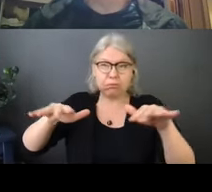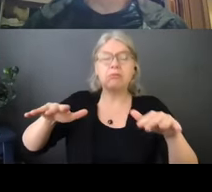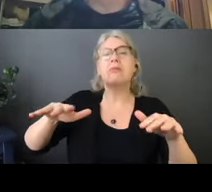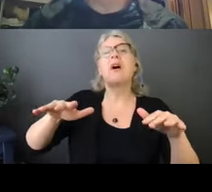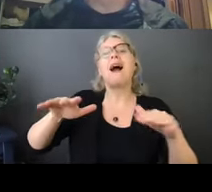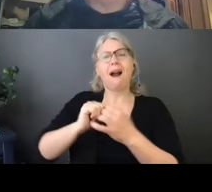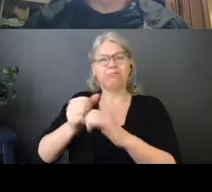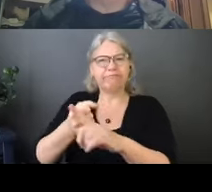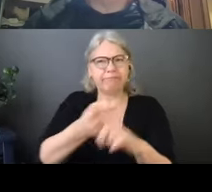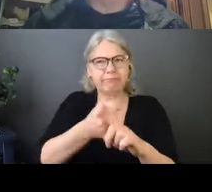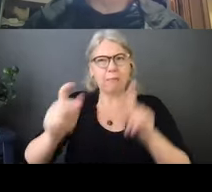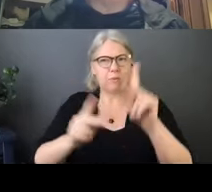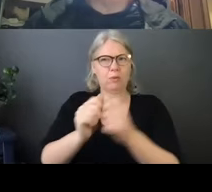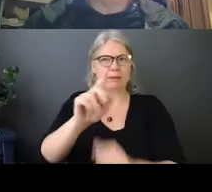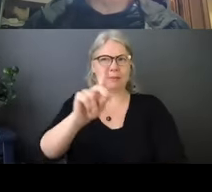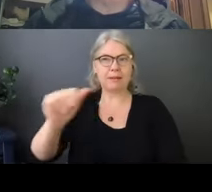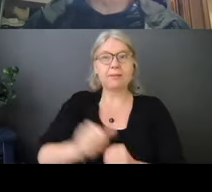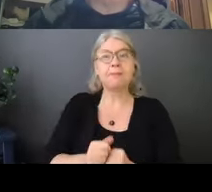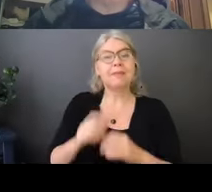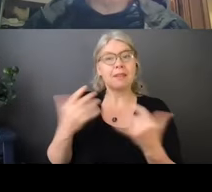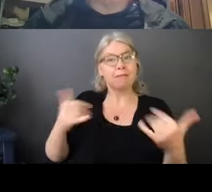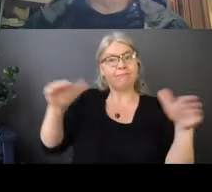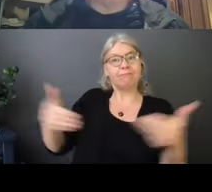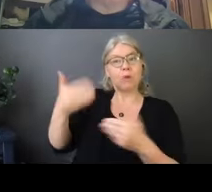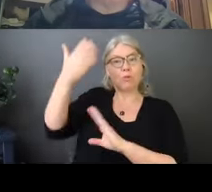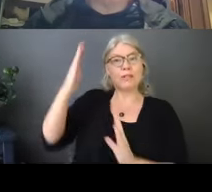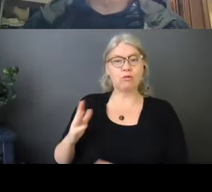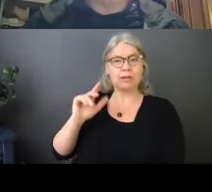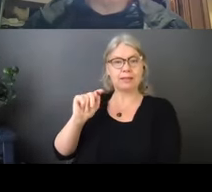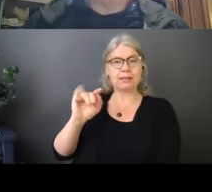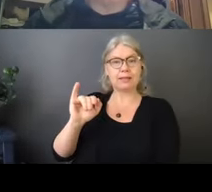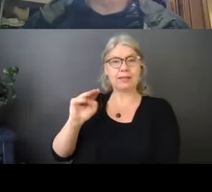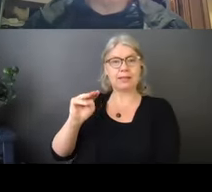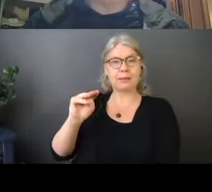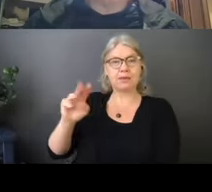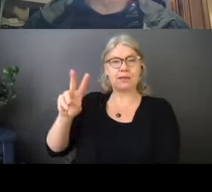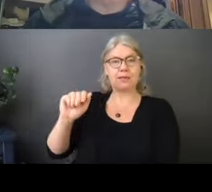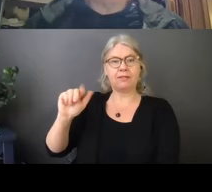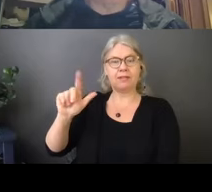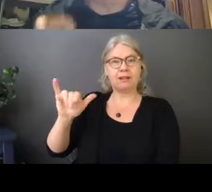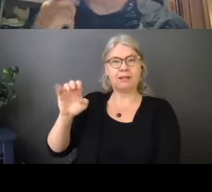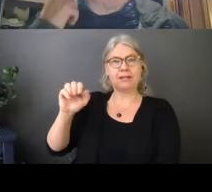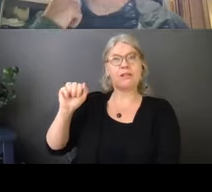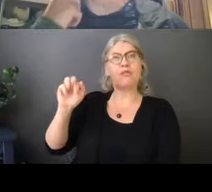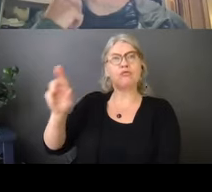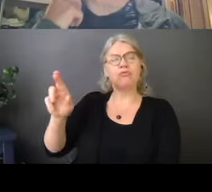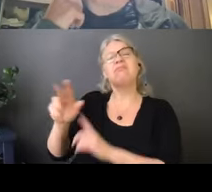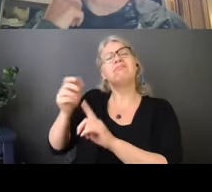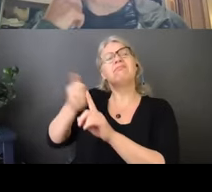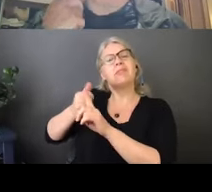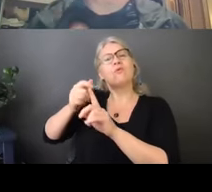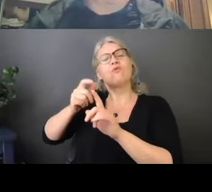We're joined by the presenter today, Timothy Valliere, who is RPN and owner of Integrity Care Consultants.